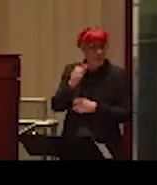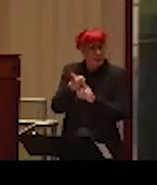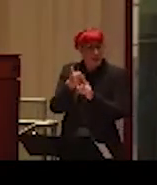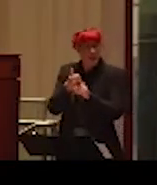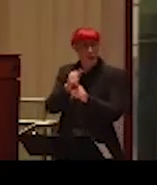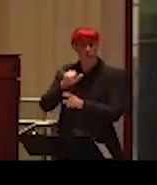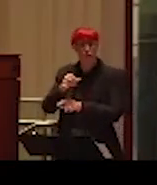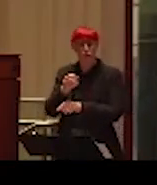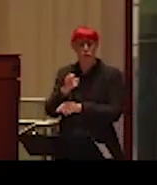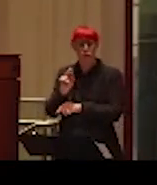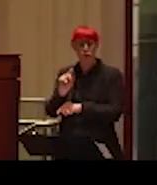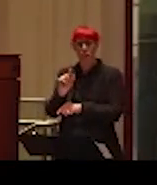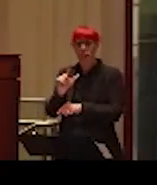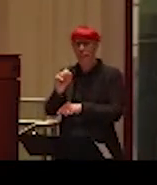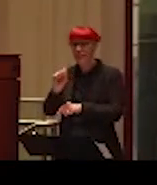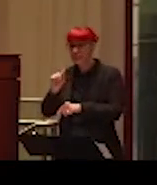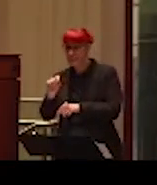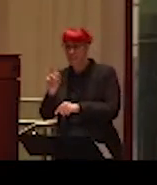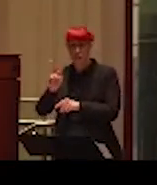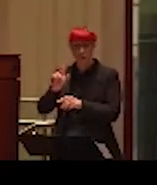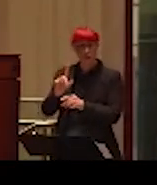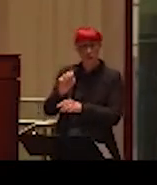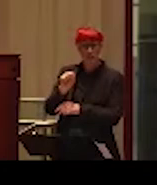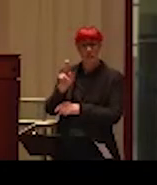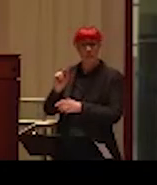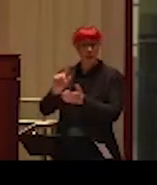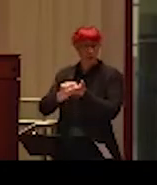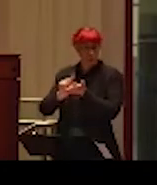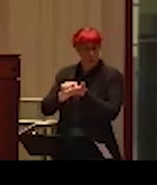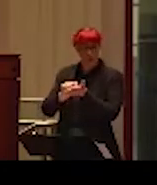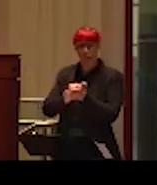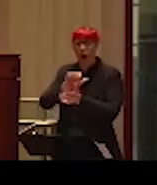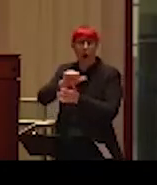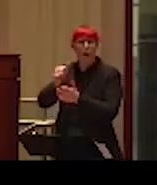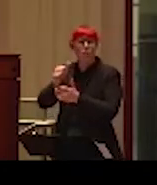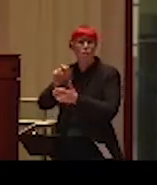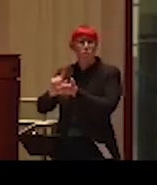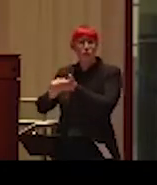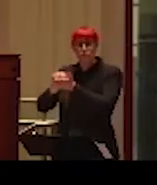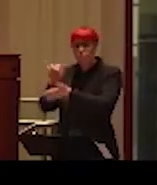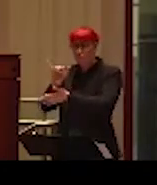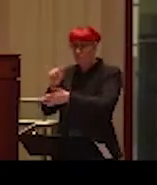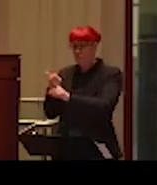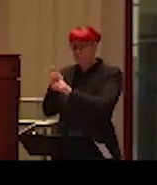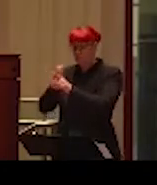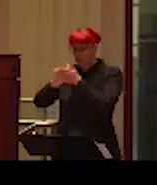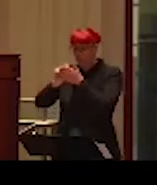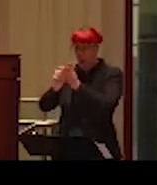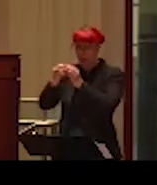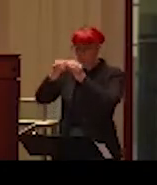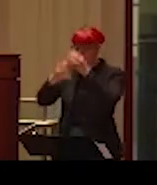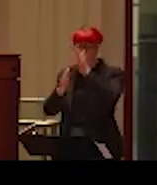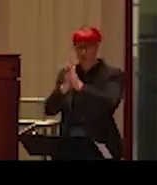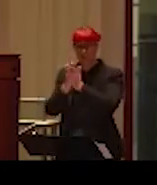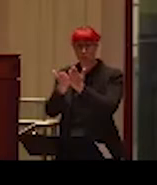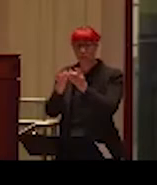writing for Vancouver Sun and some other newspapers. Douglas is author of many books and also